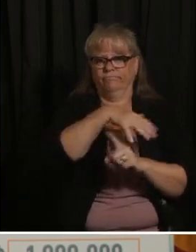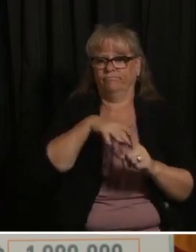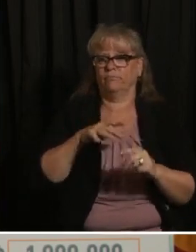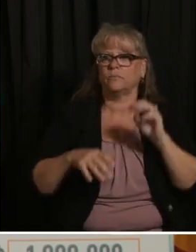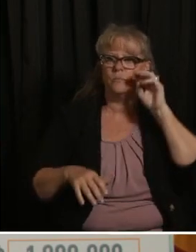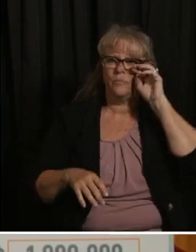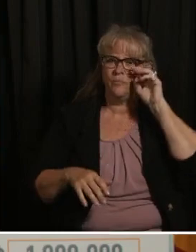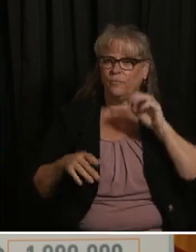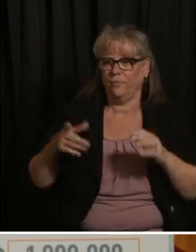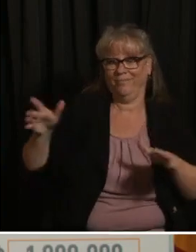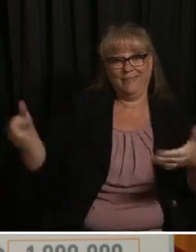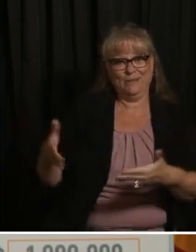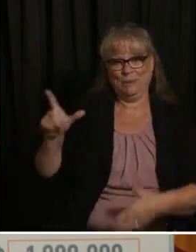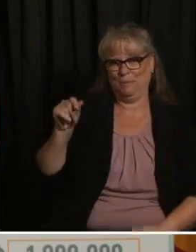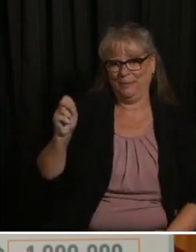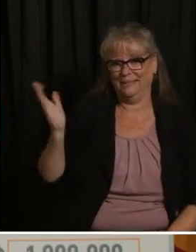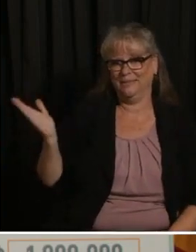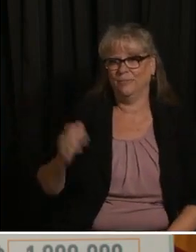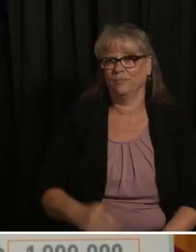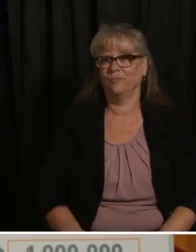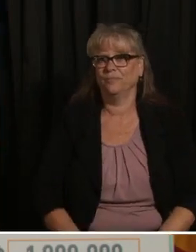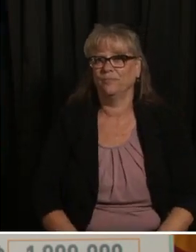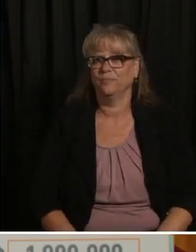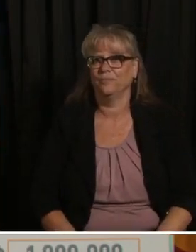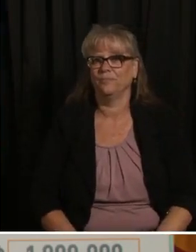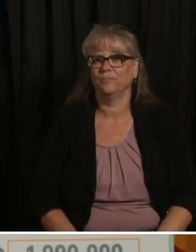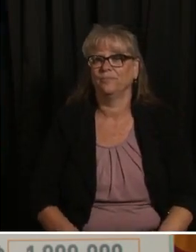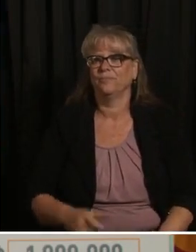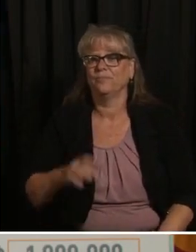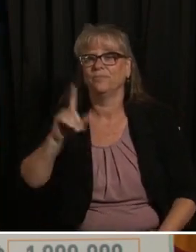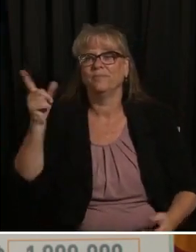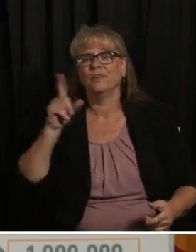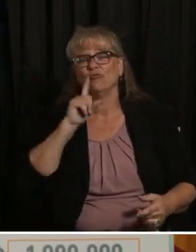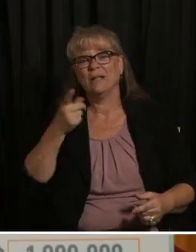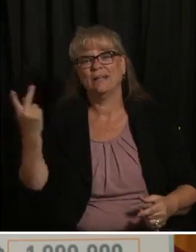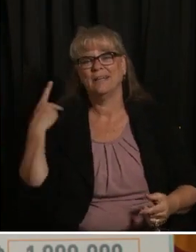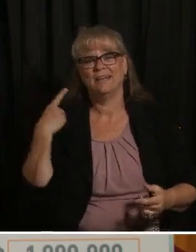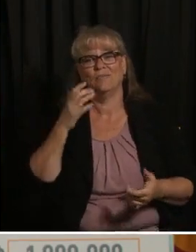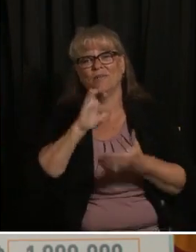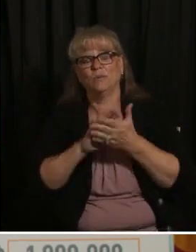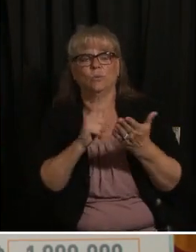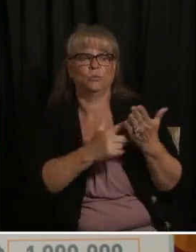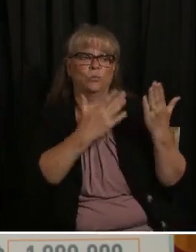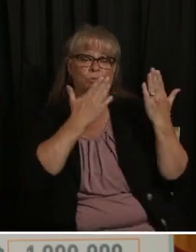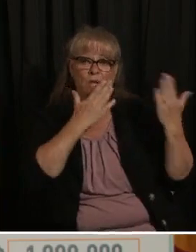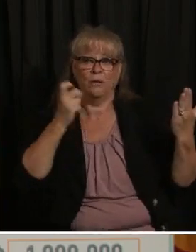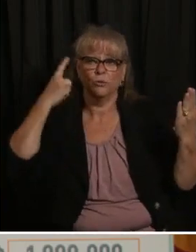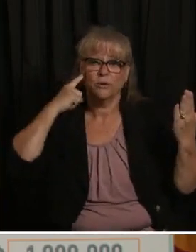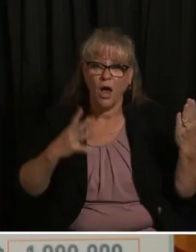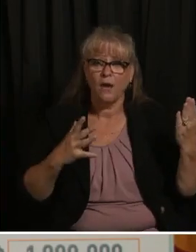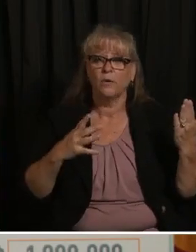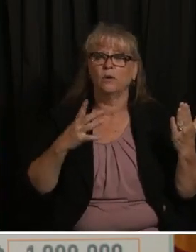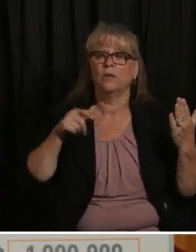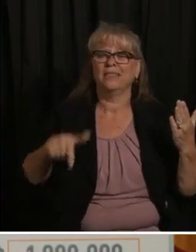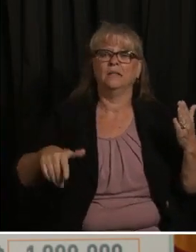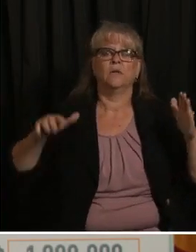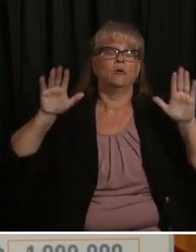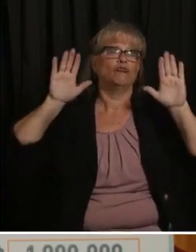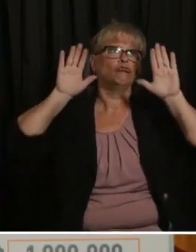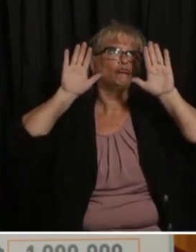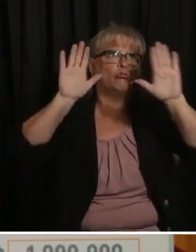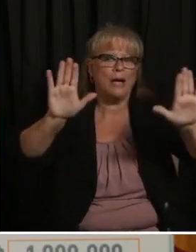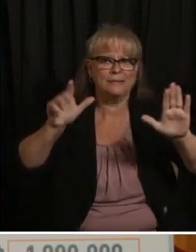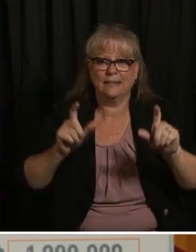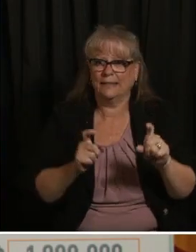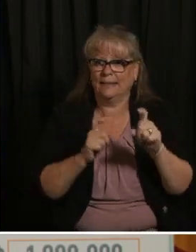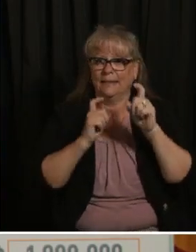so first jean and i want to thank governor polis and the rest involved um for this wonderful gift and in particular their efforts to fight